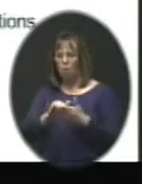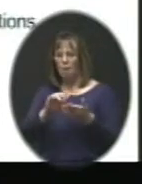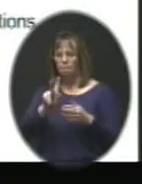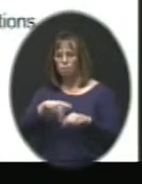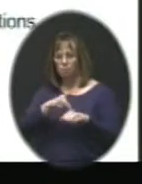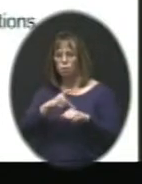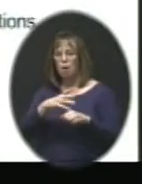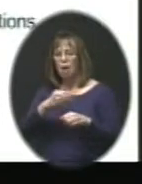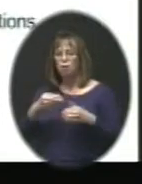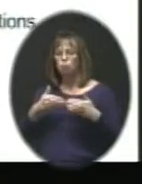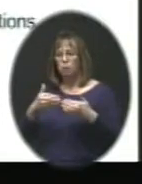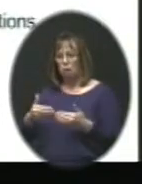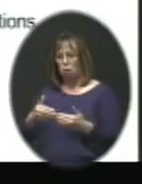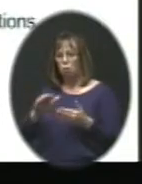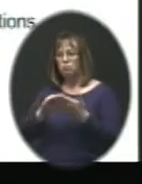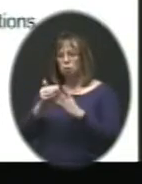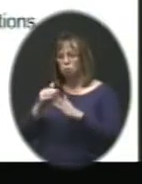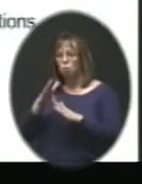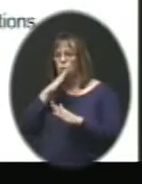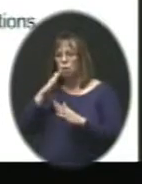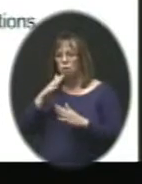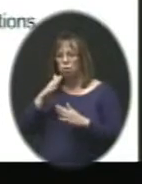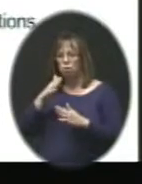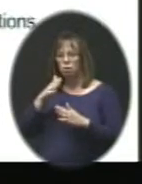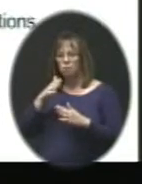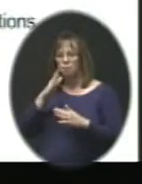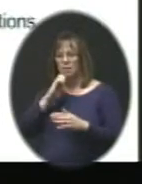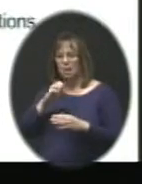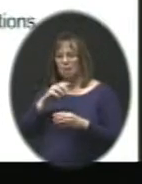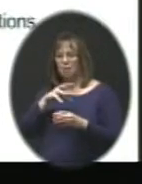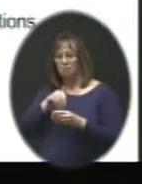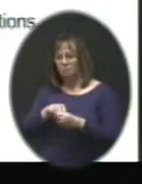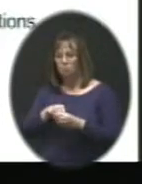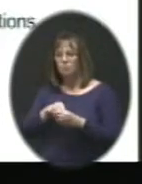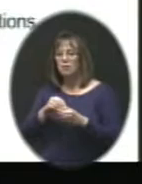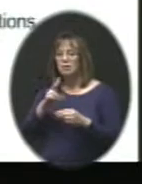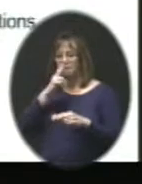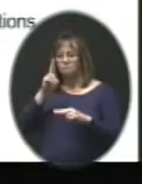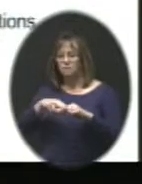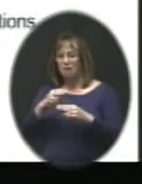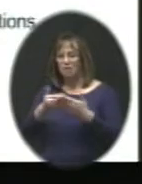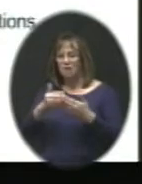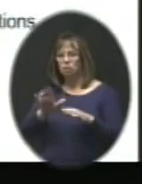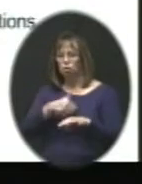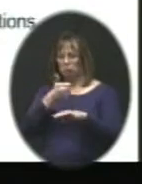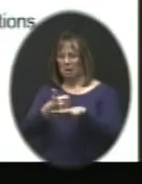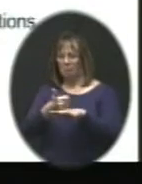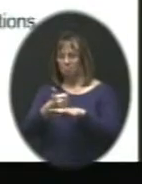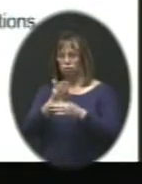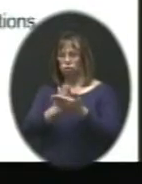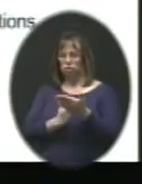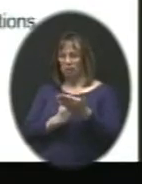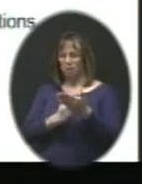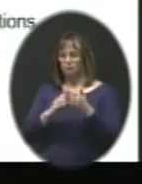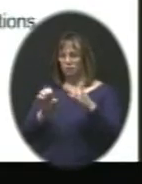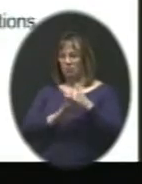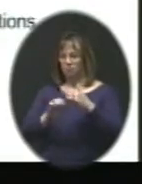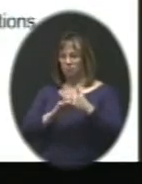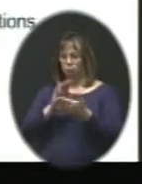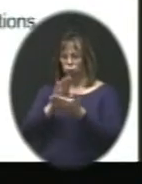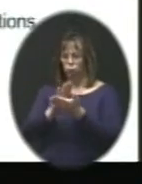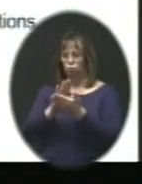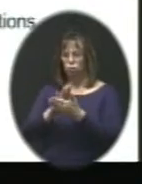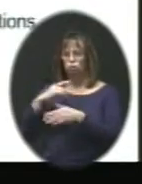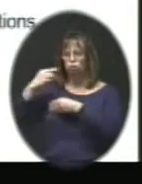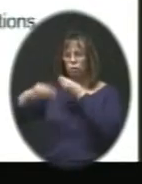to know these communities that he or she will serve. And then the really fun stuff. They get to start to establish some of these elementary school